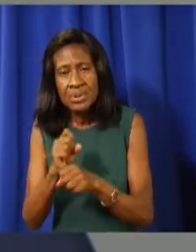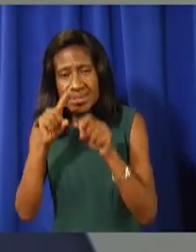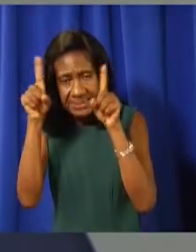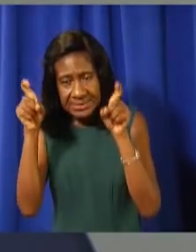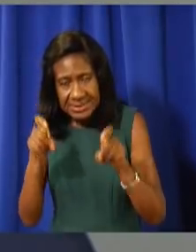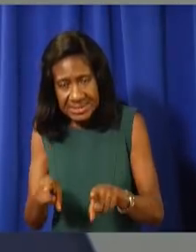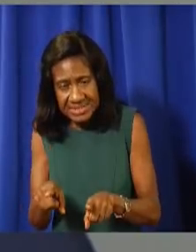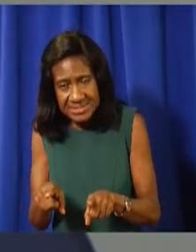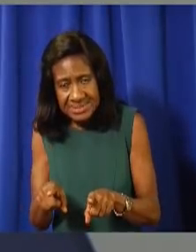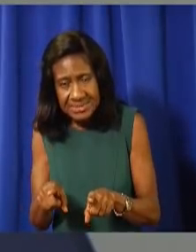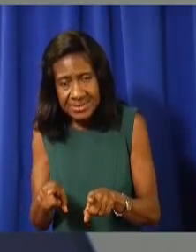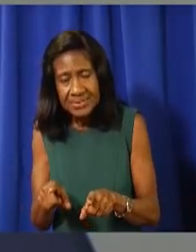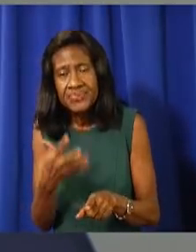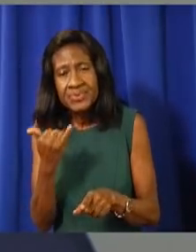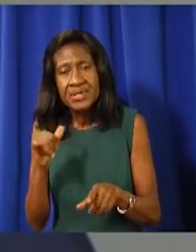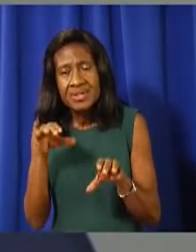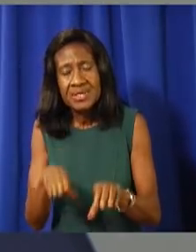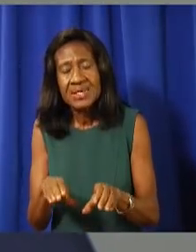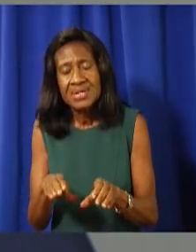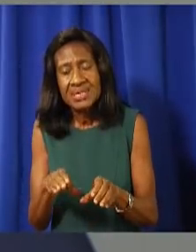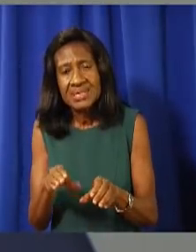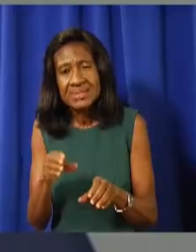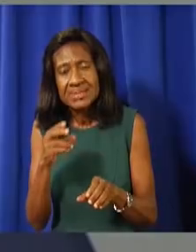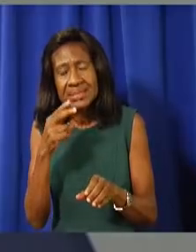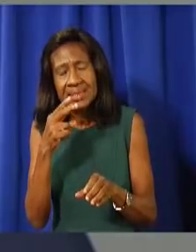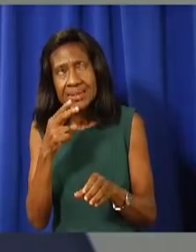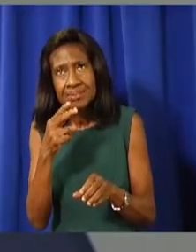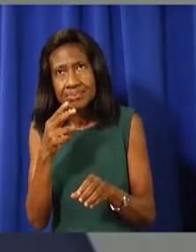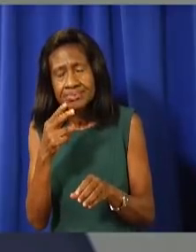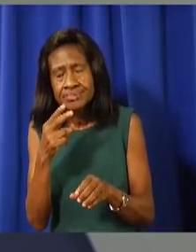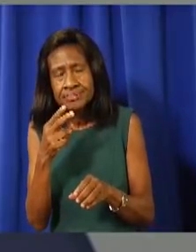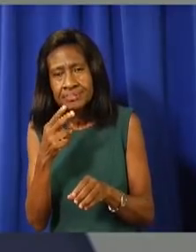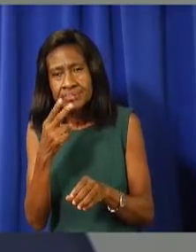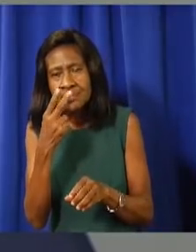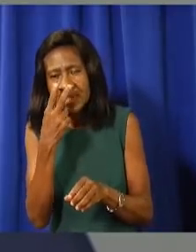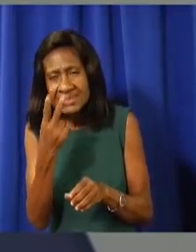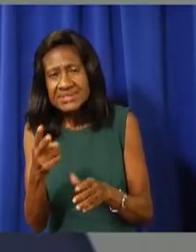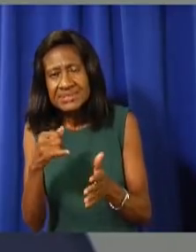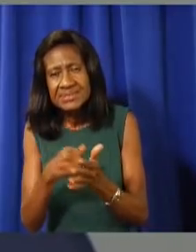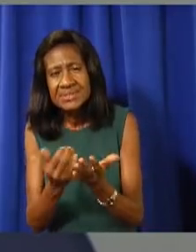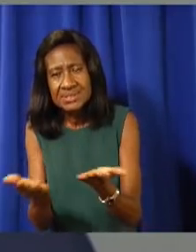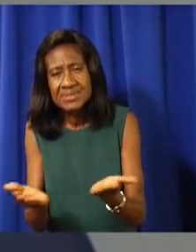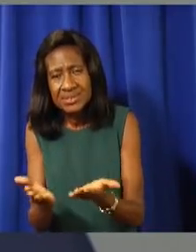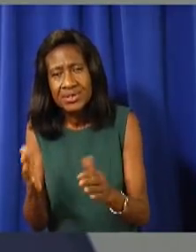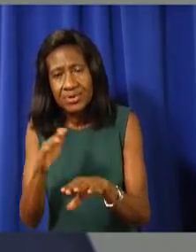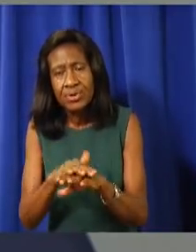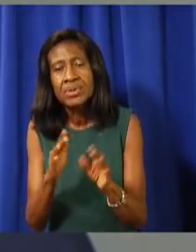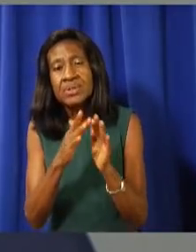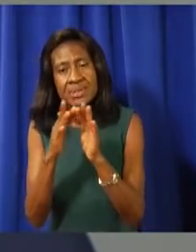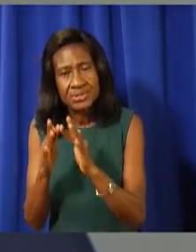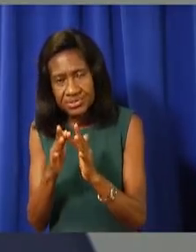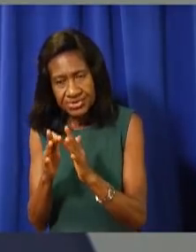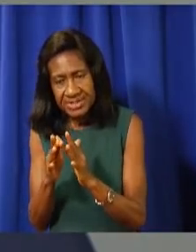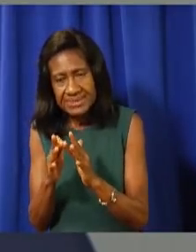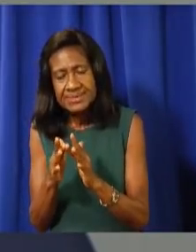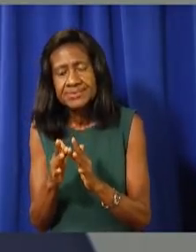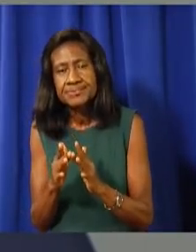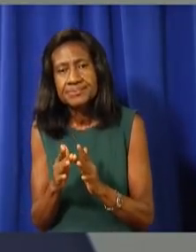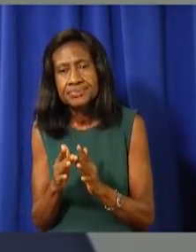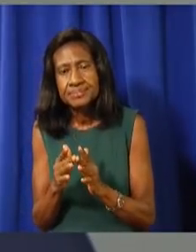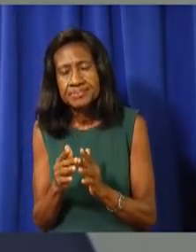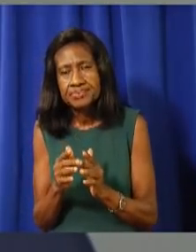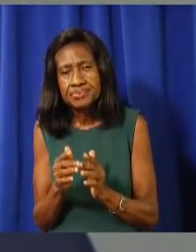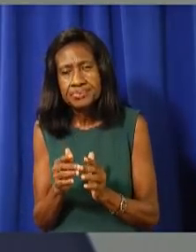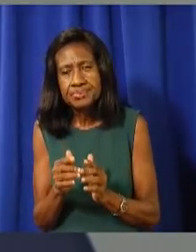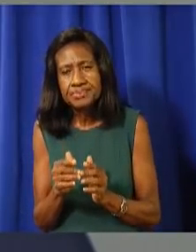just travel here with two people on the plane. So, I think they have the same interests as we do, which is to